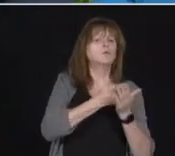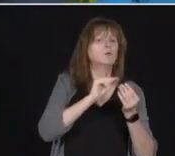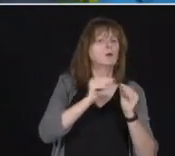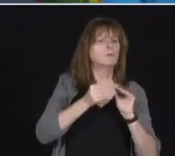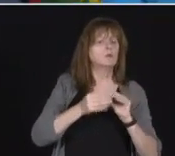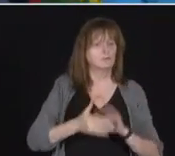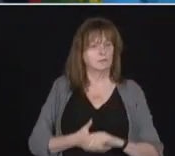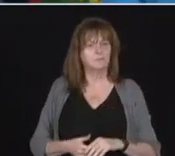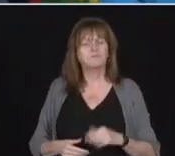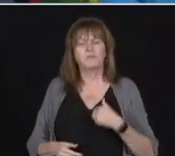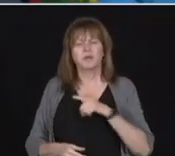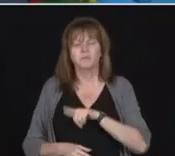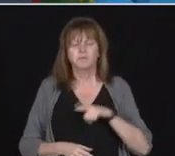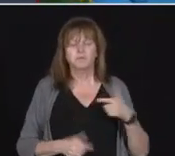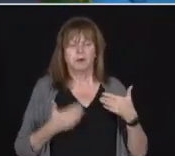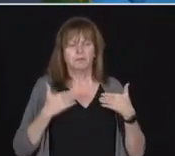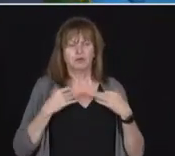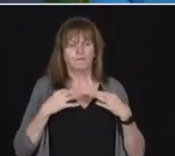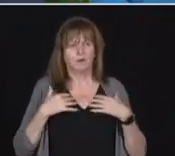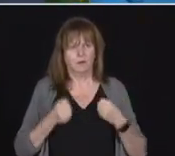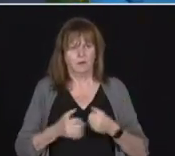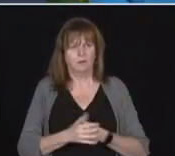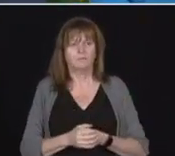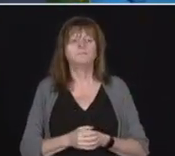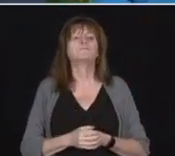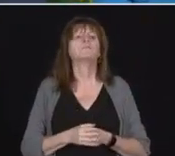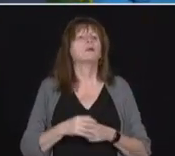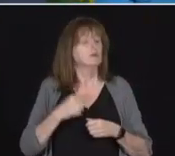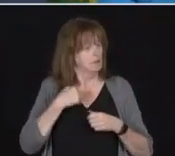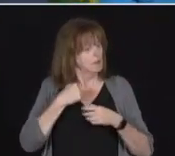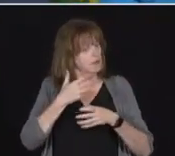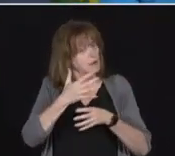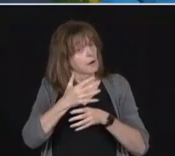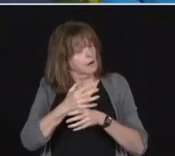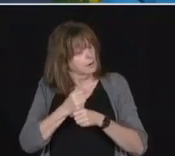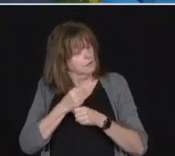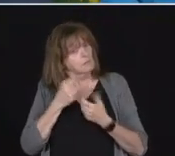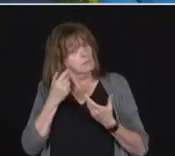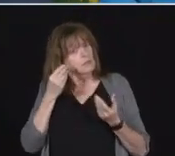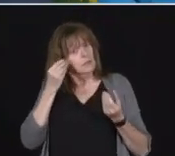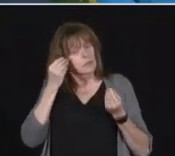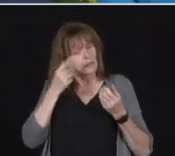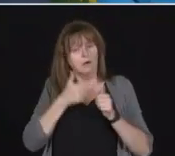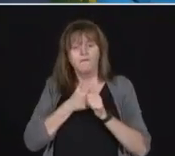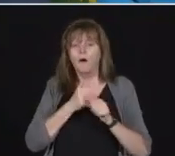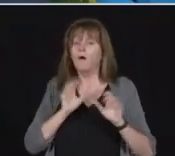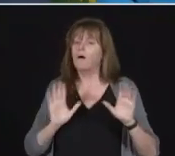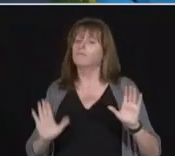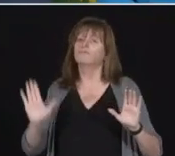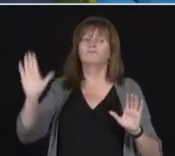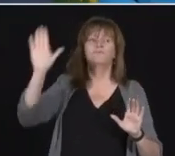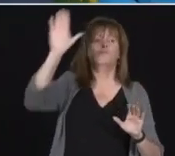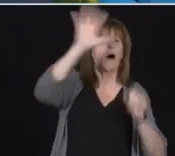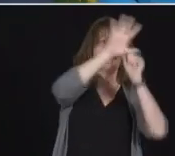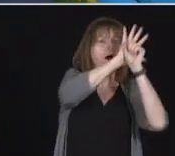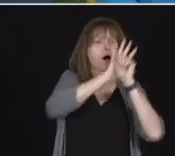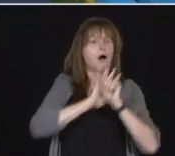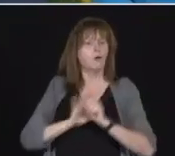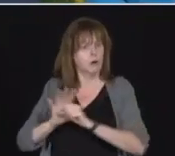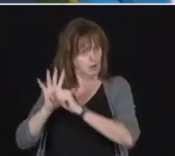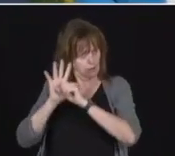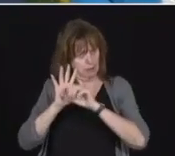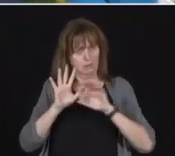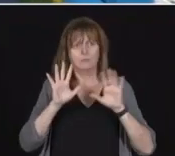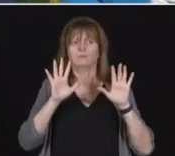We do receive information on the cases based on geography every single day. We are looking of course for a downturn in the